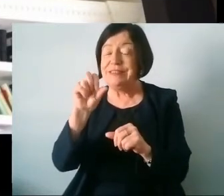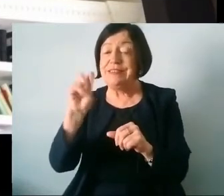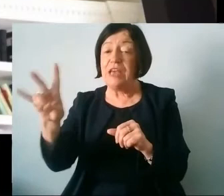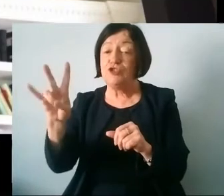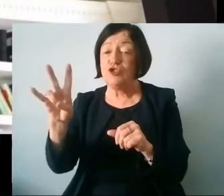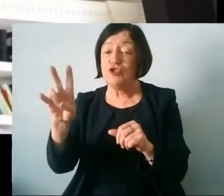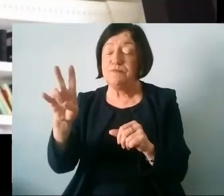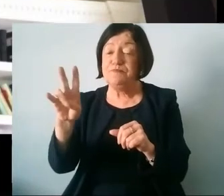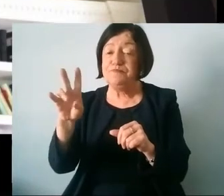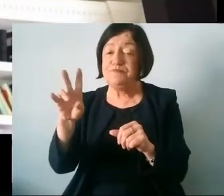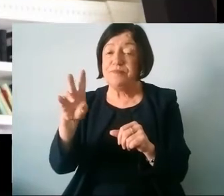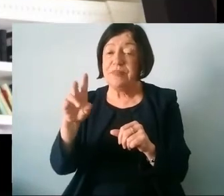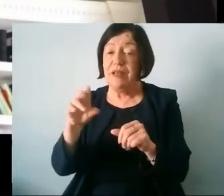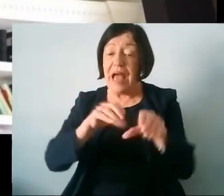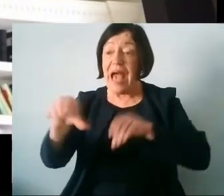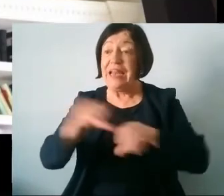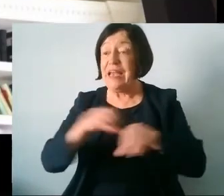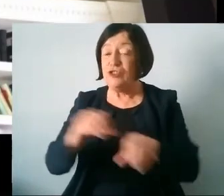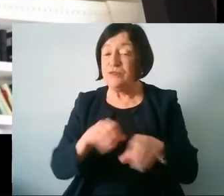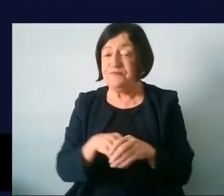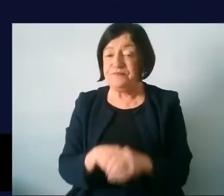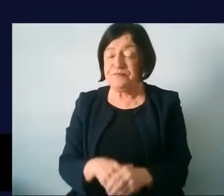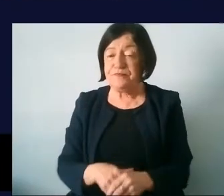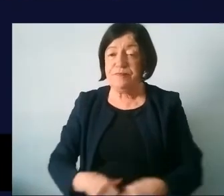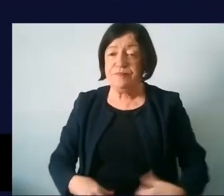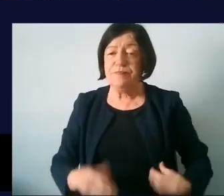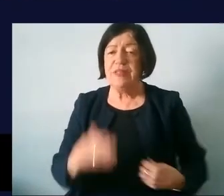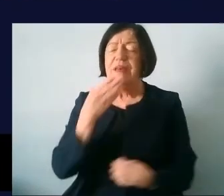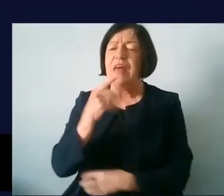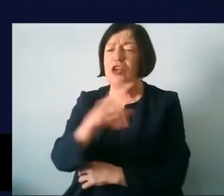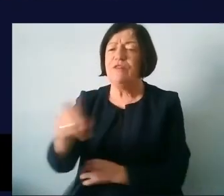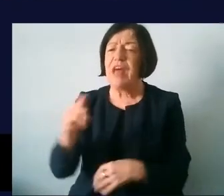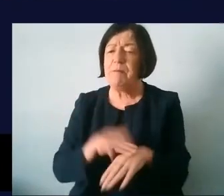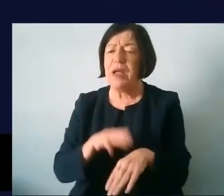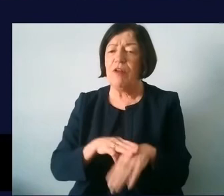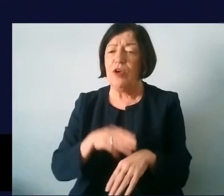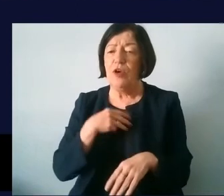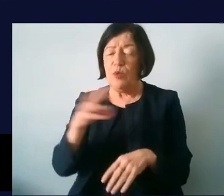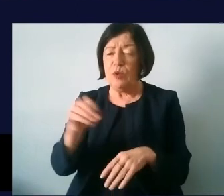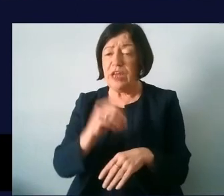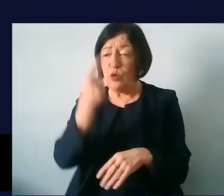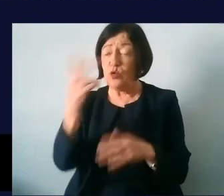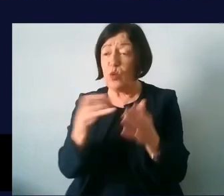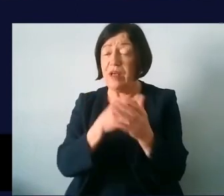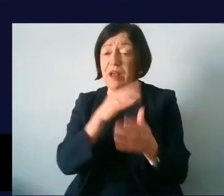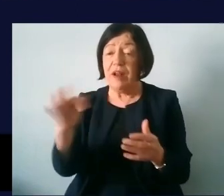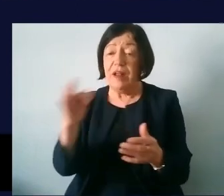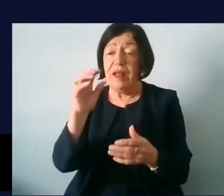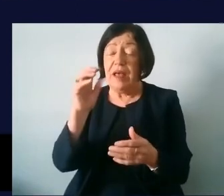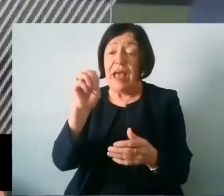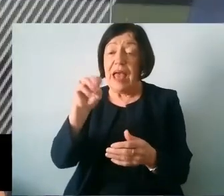um allocation basically okay thank you for that Mary thank you we're going to take a question now from Emily Stanton